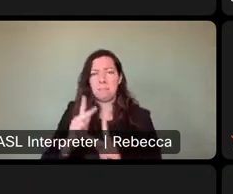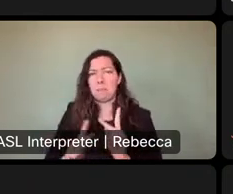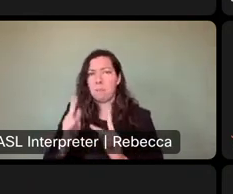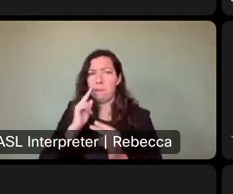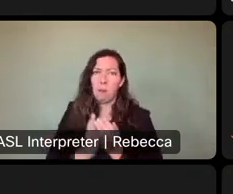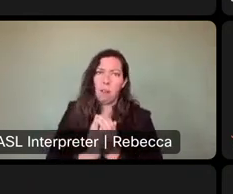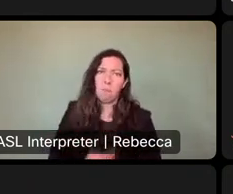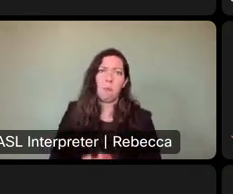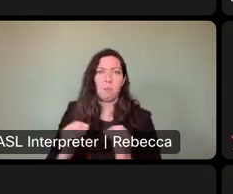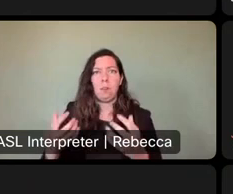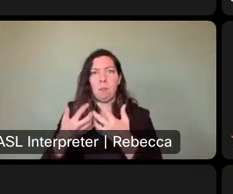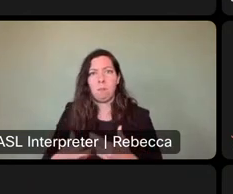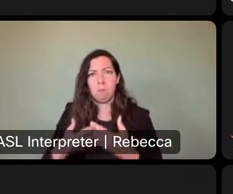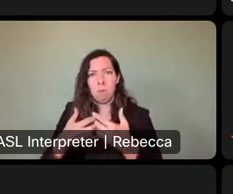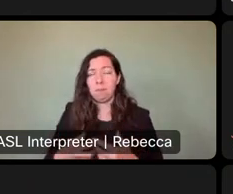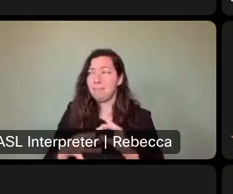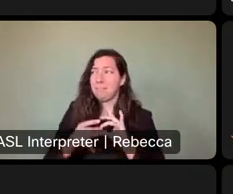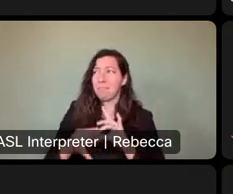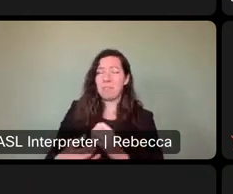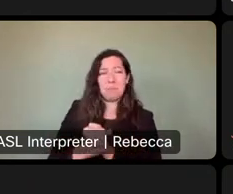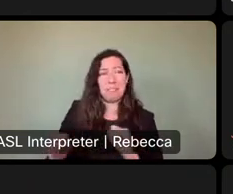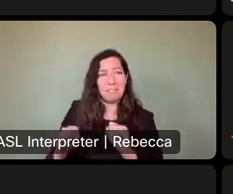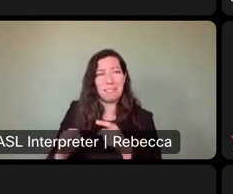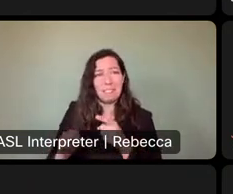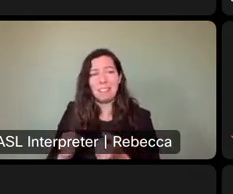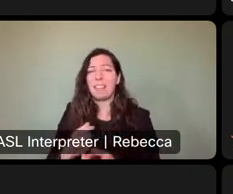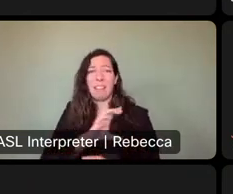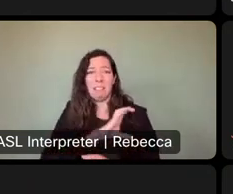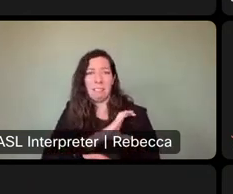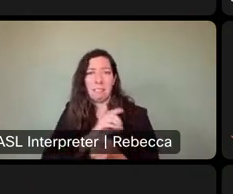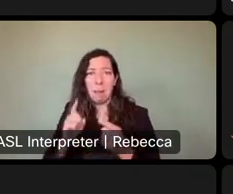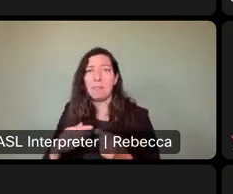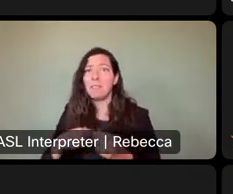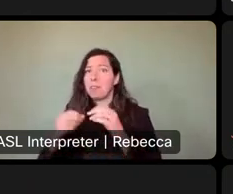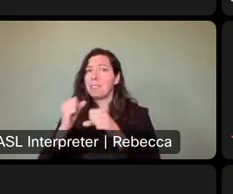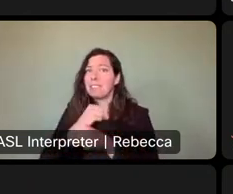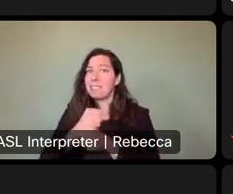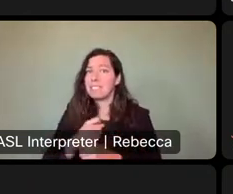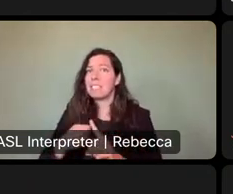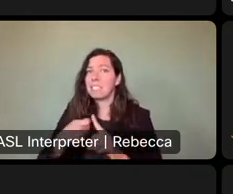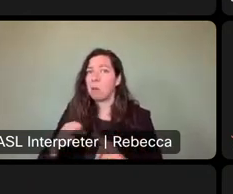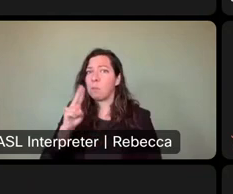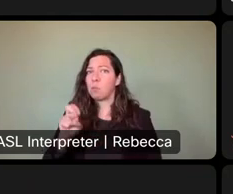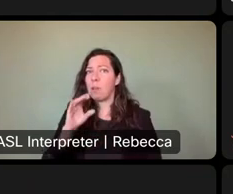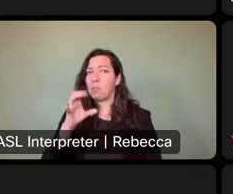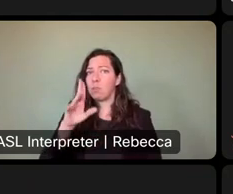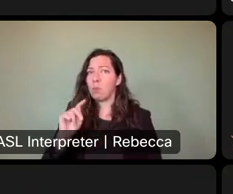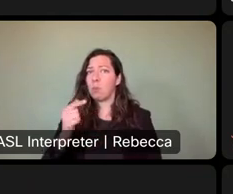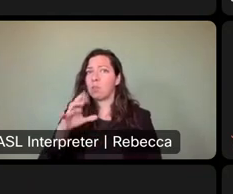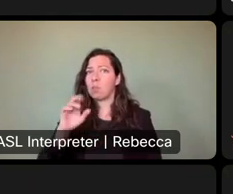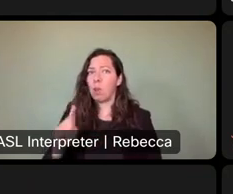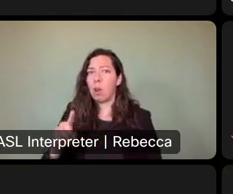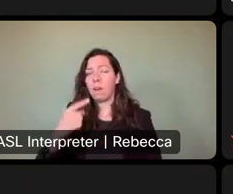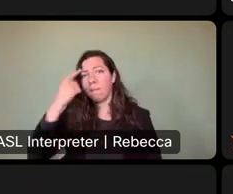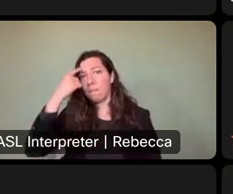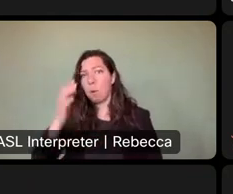Regarding safety and enforcement. Here are the real statistics. According to the US Coast Guards 2022 boating accident safety